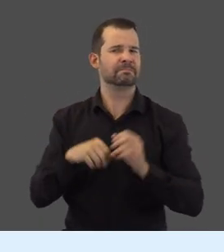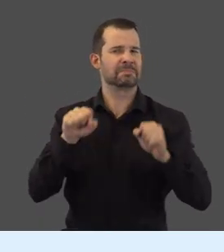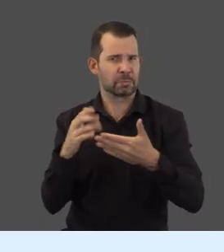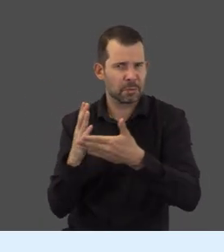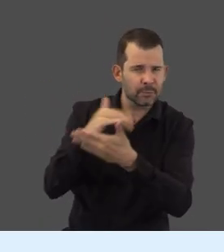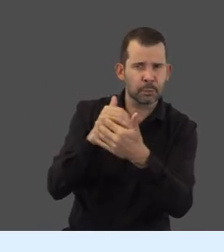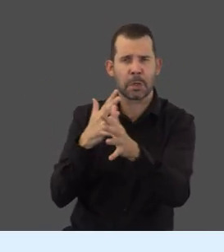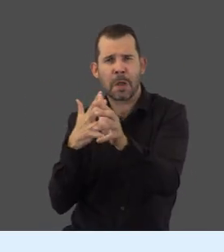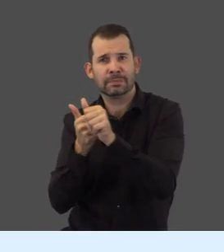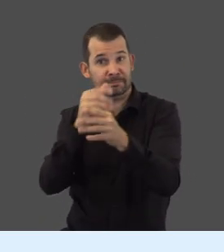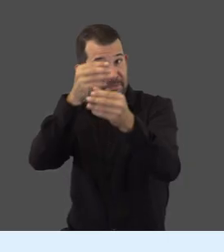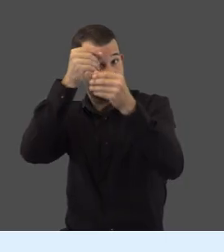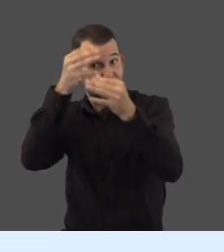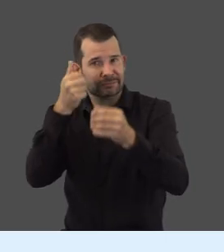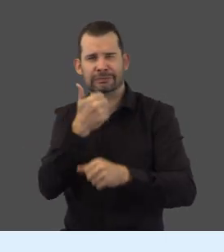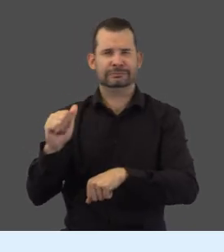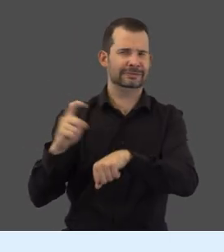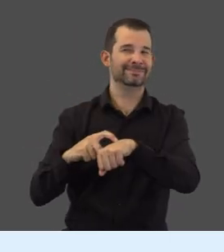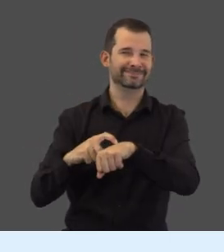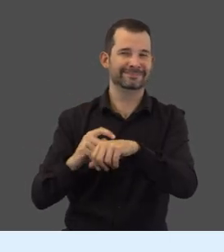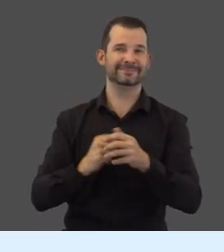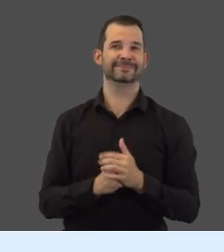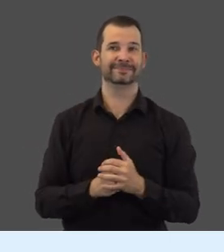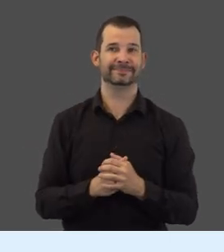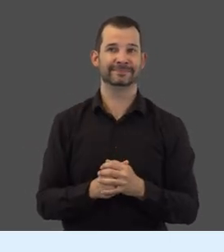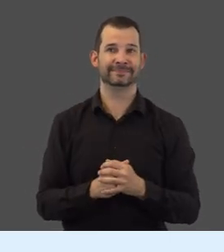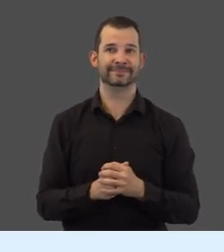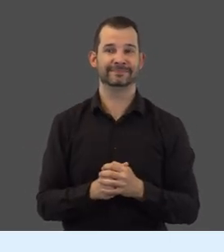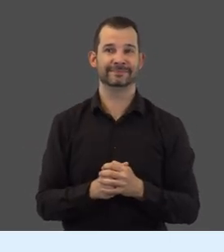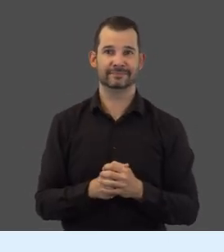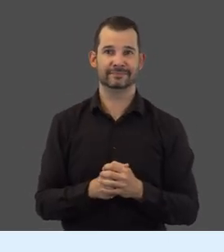You can review and update your information at any time.